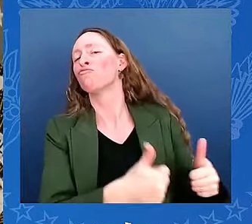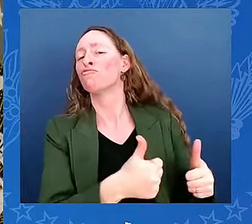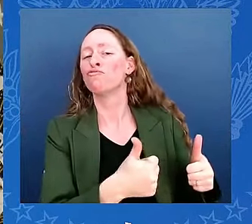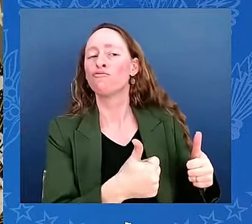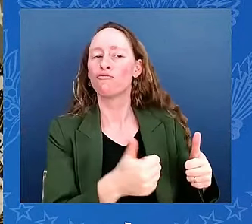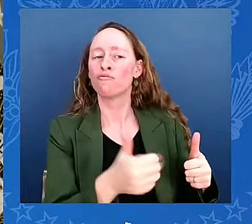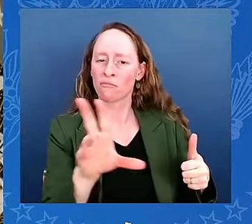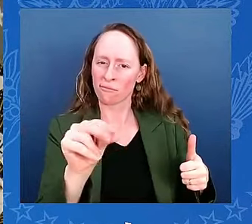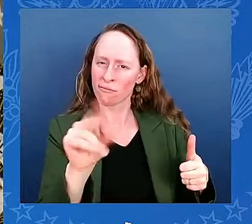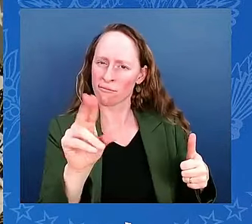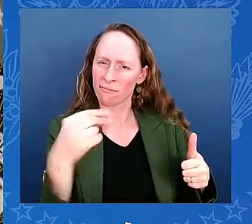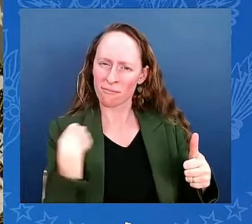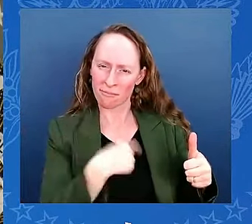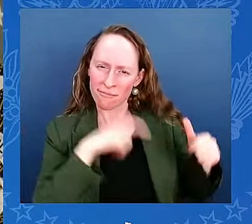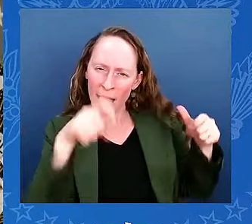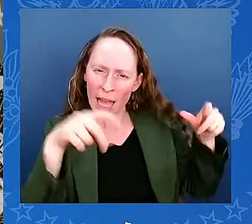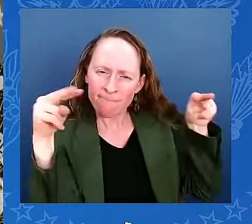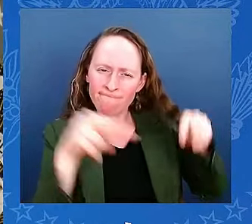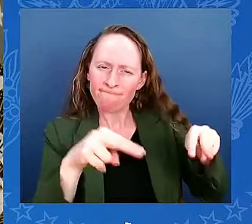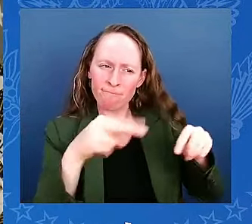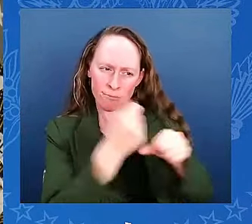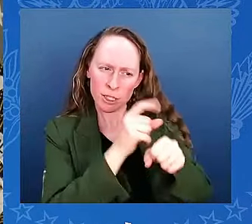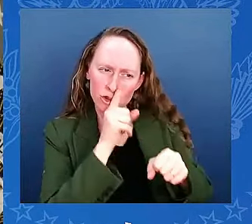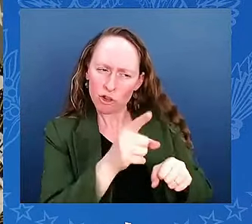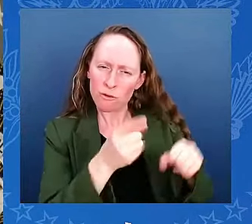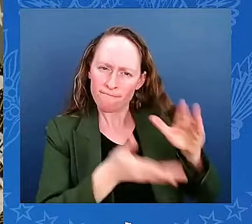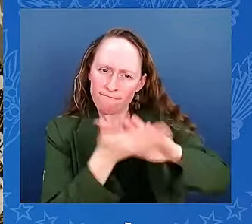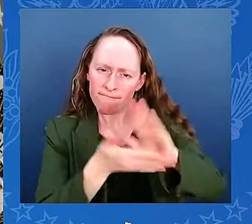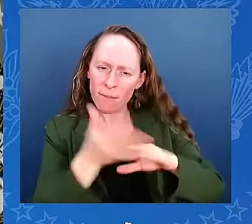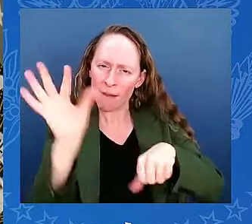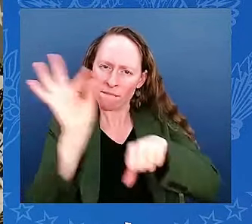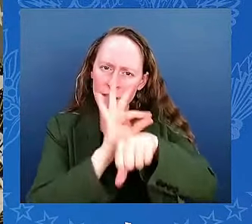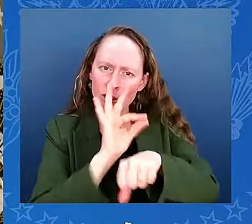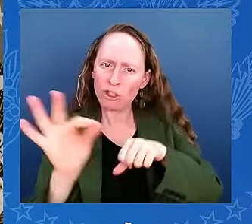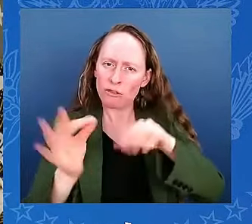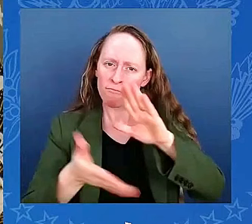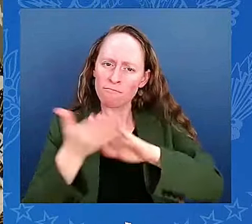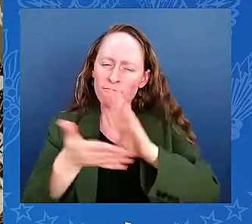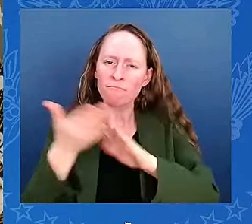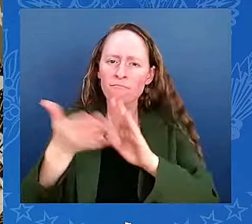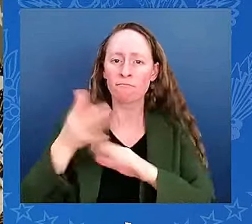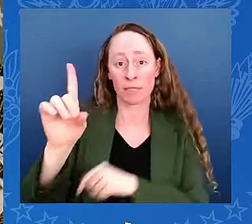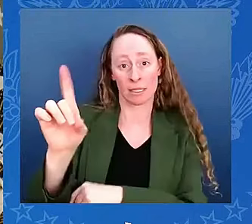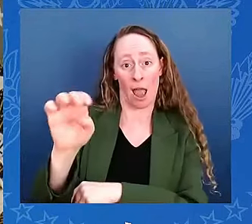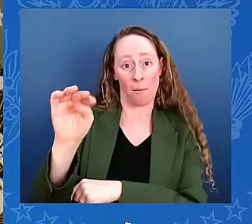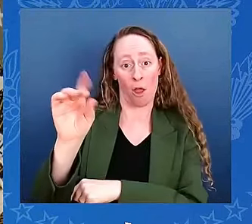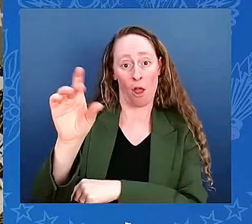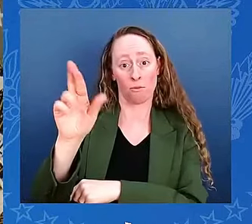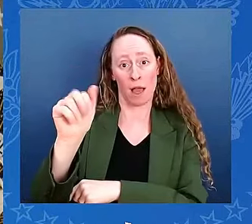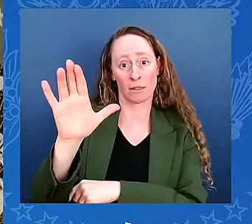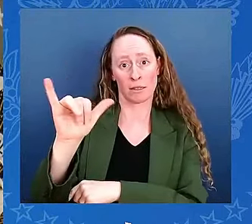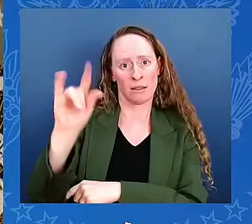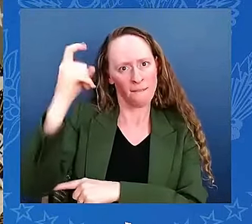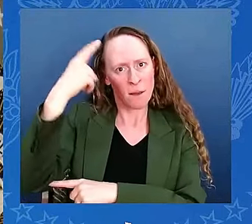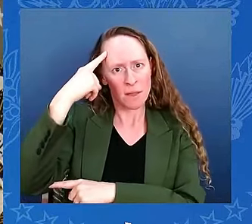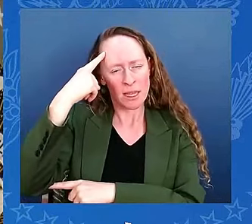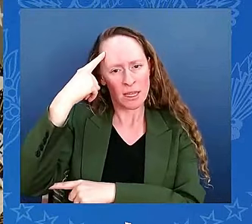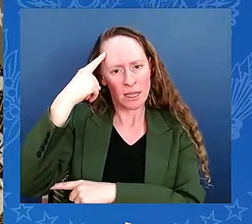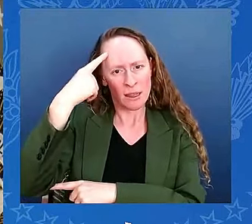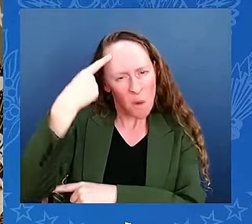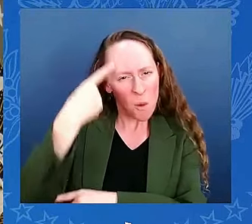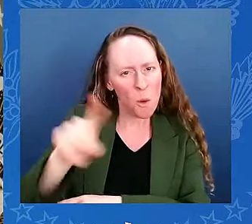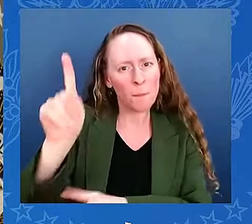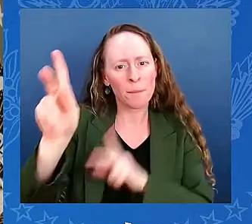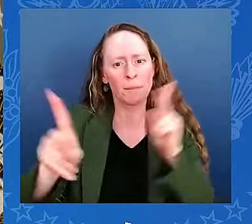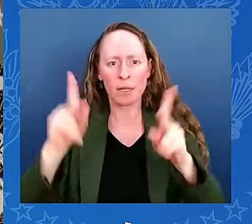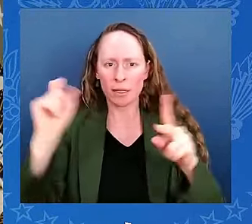American democracy has never been easy. In a country as diverse as ours, we debate, we dissent, as